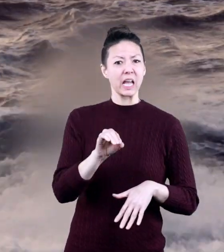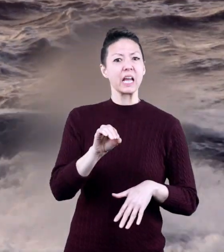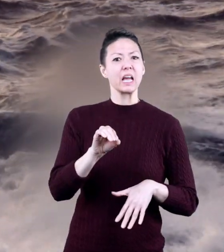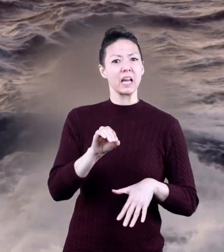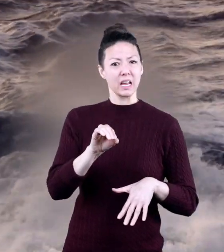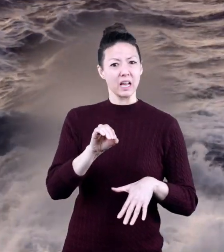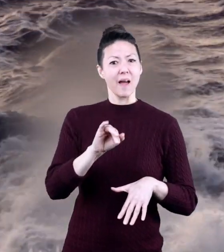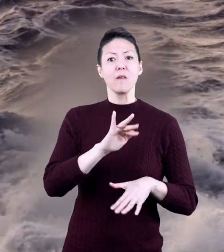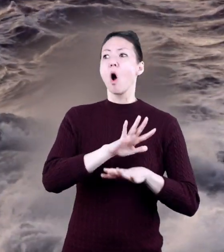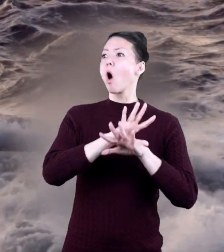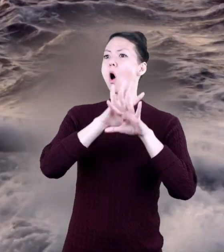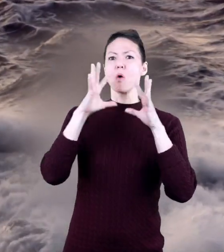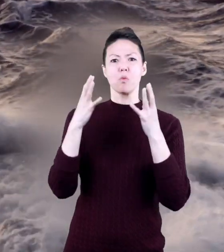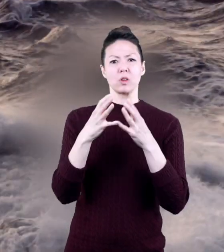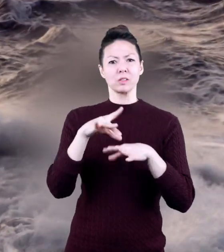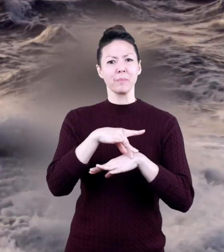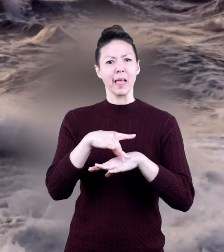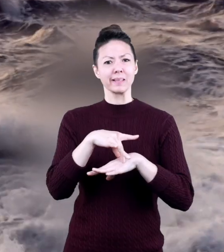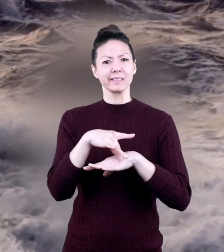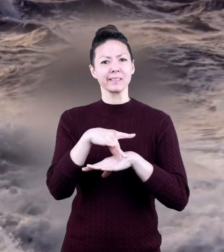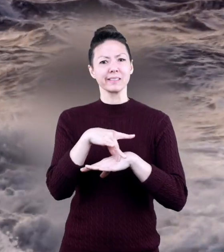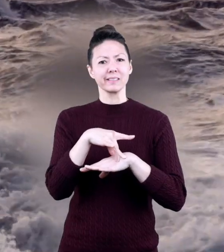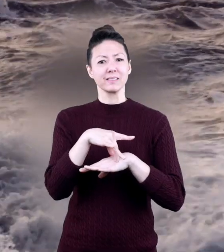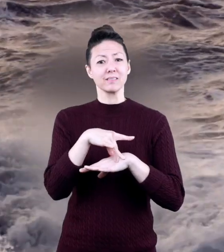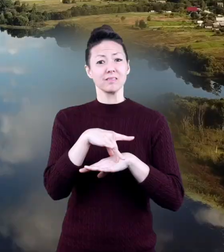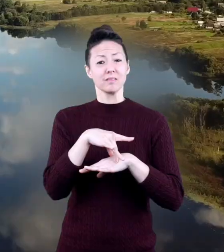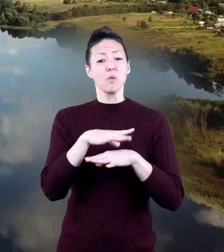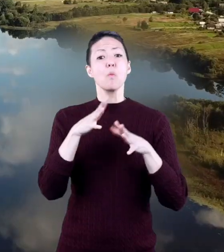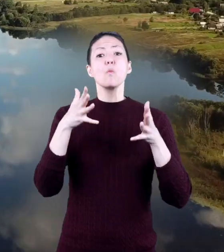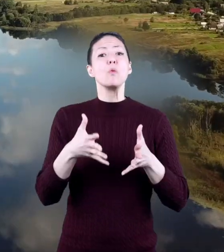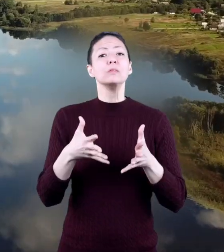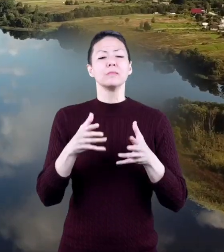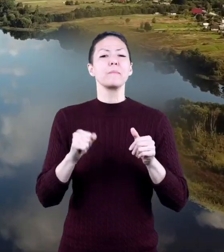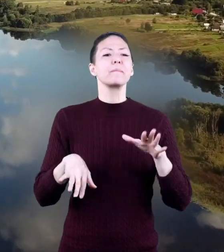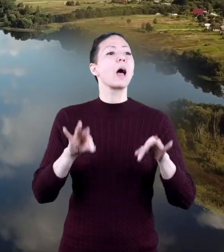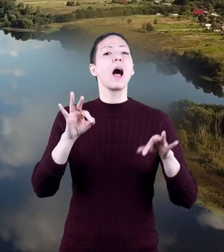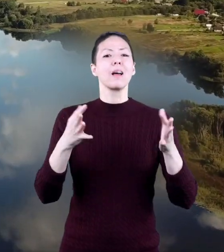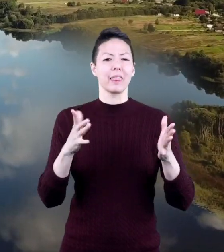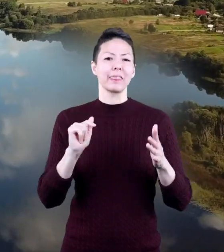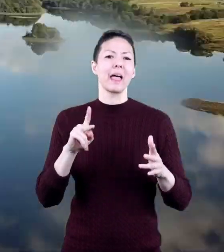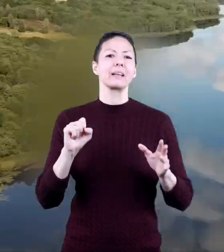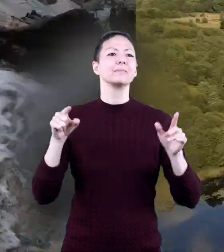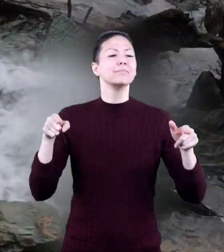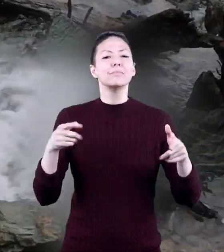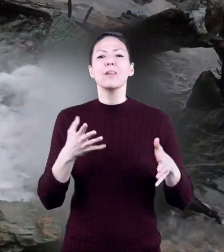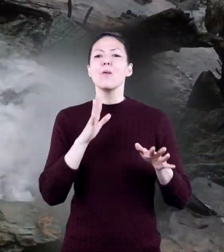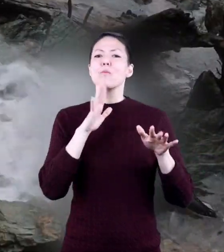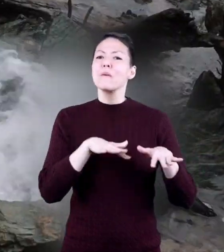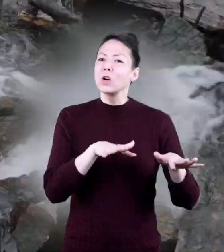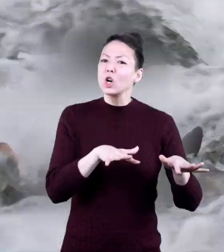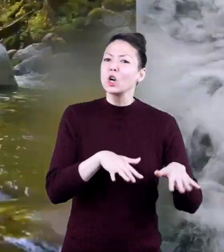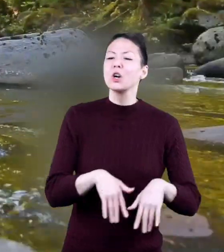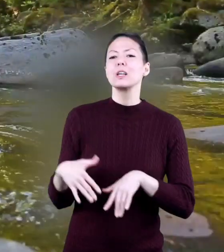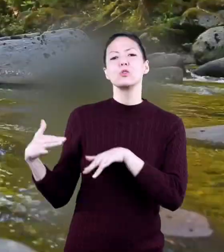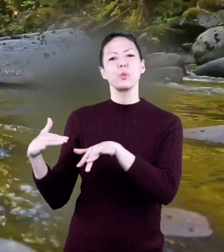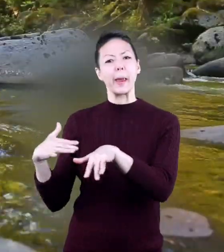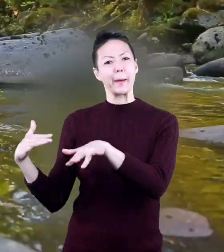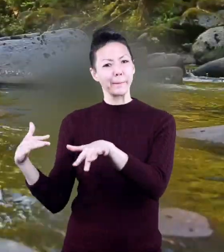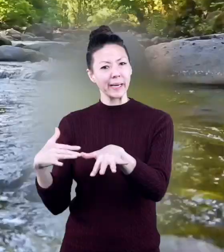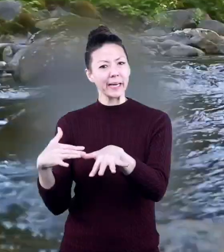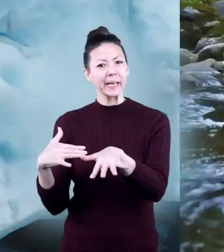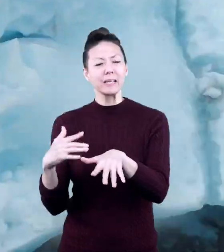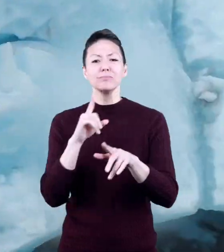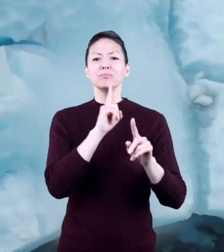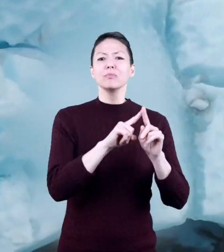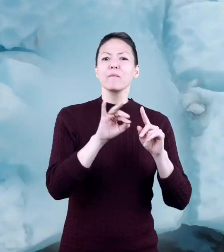.5 percent of all the water on the planet the rest can be found in lakes rivers streams